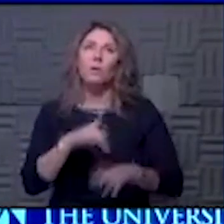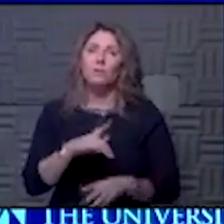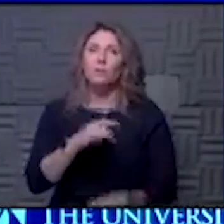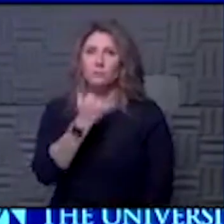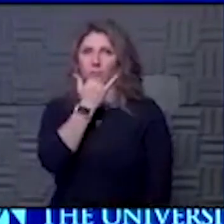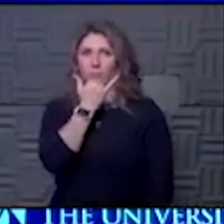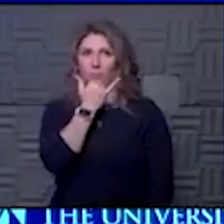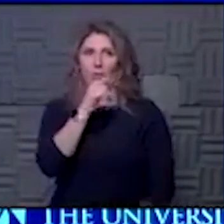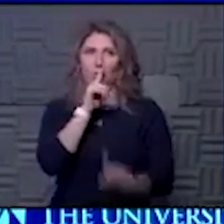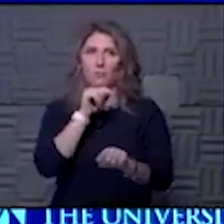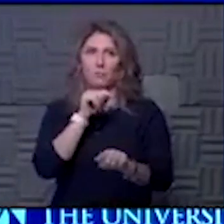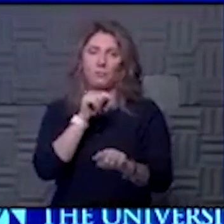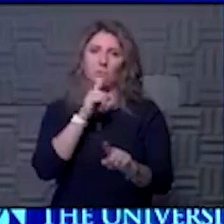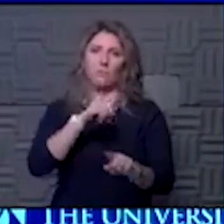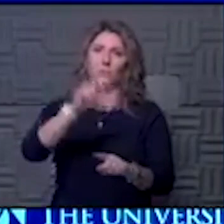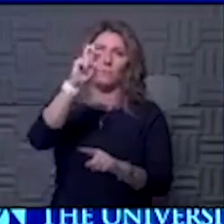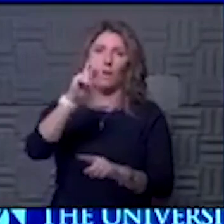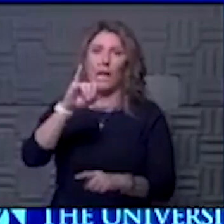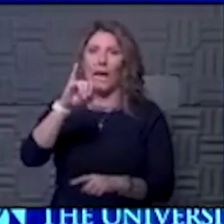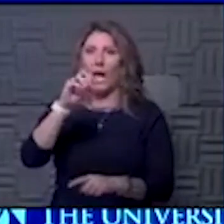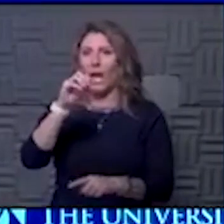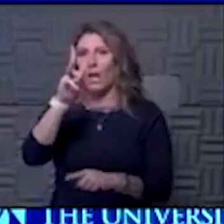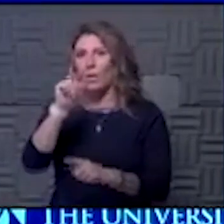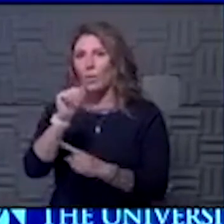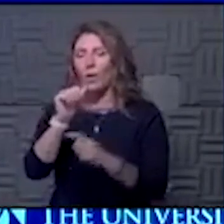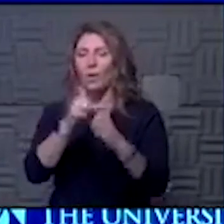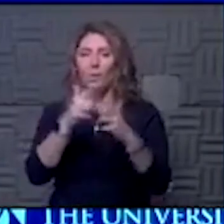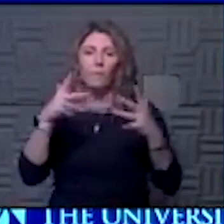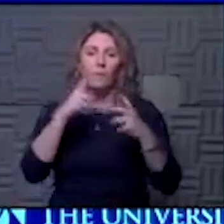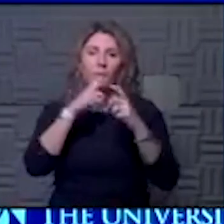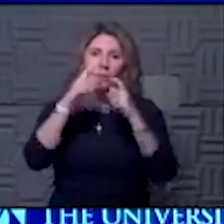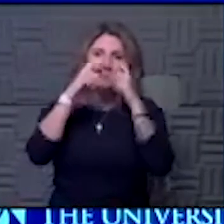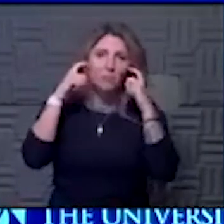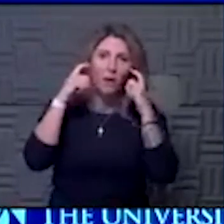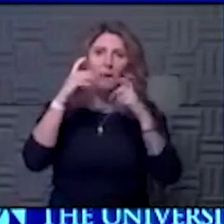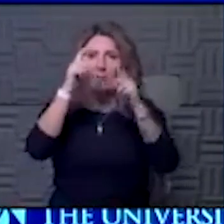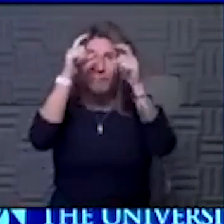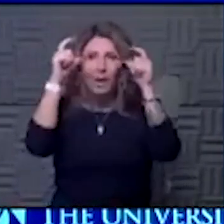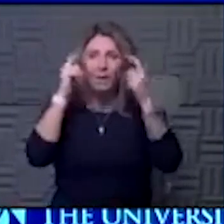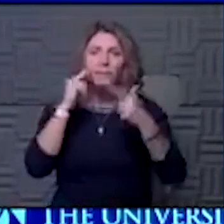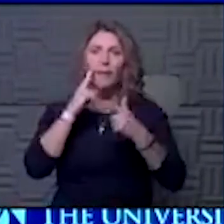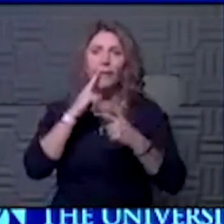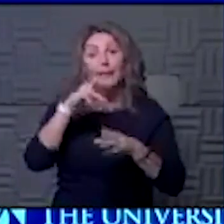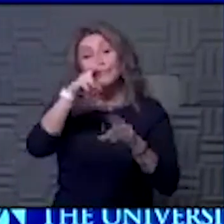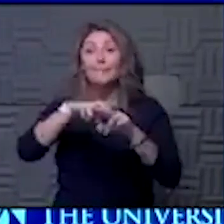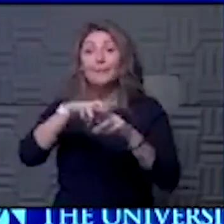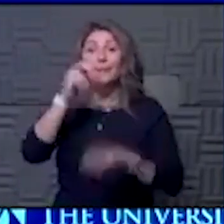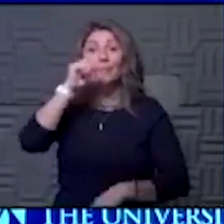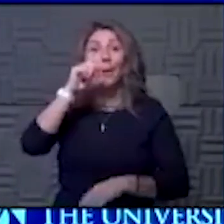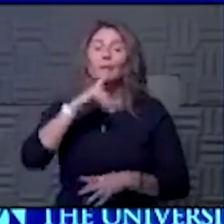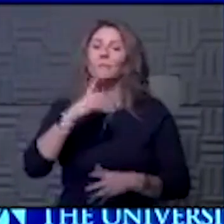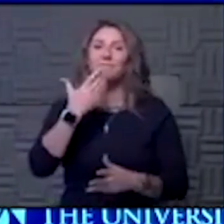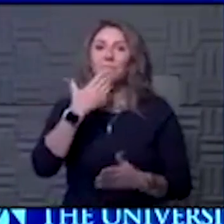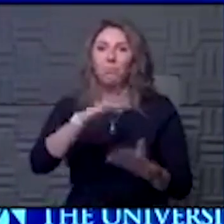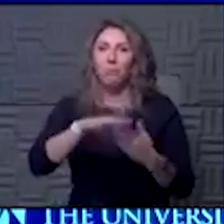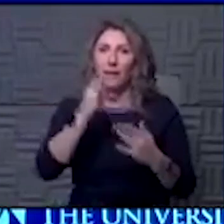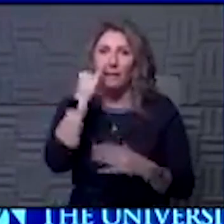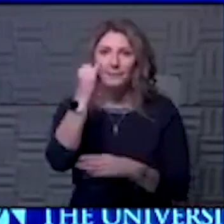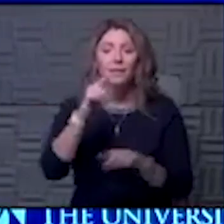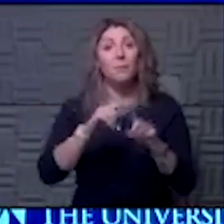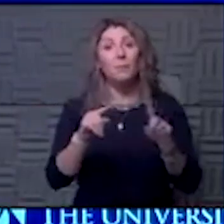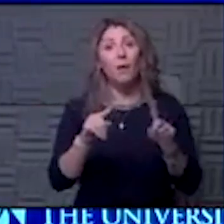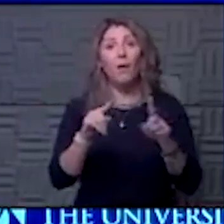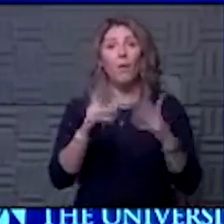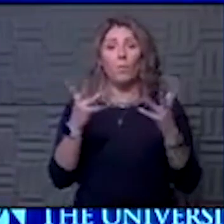wrong answer. Going up to Iowa without infection control, eating in public and sitting in a bar, that's a bad idea. But in terms of what